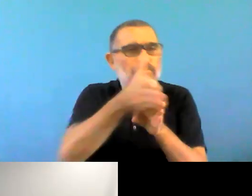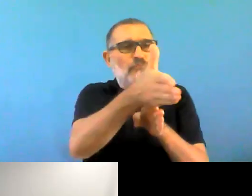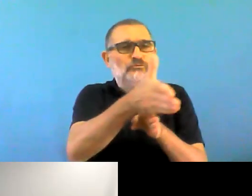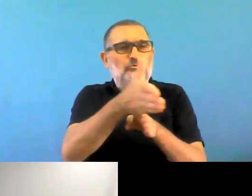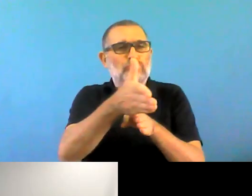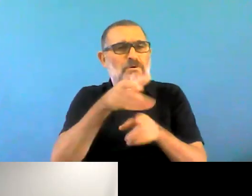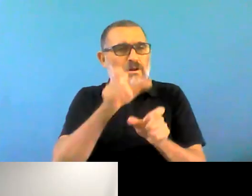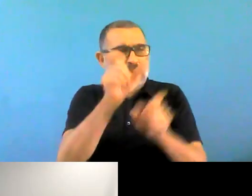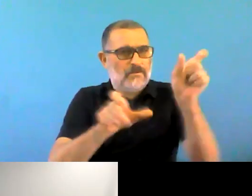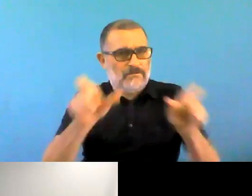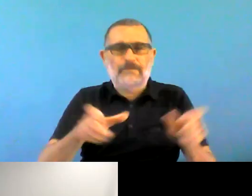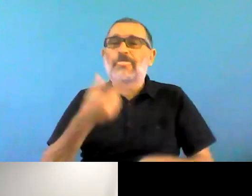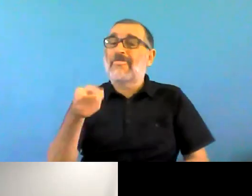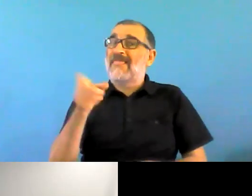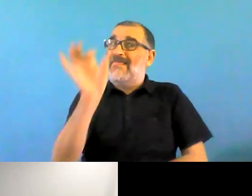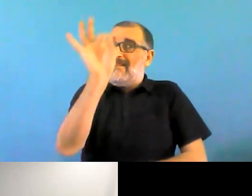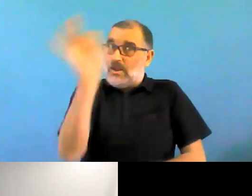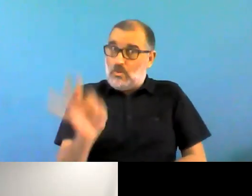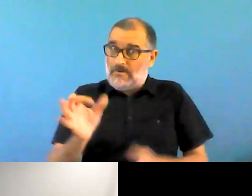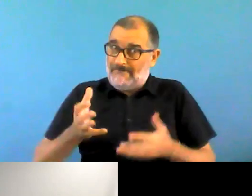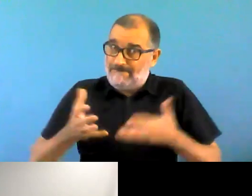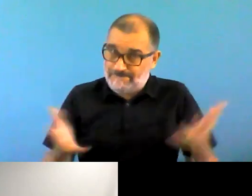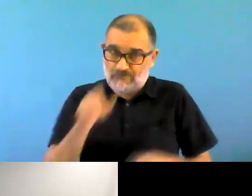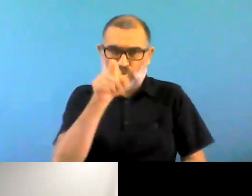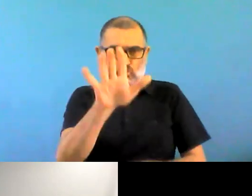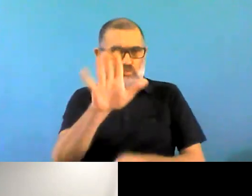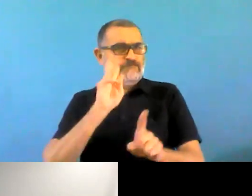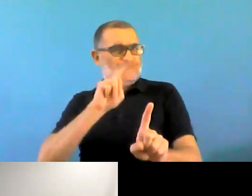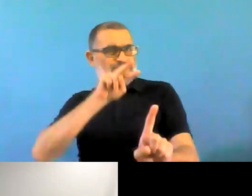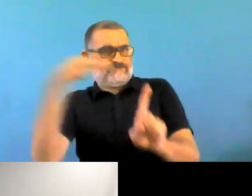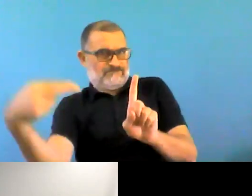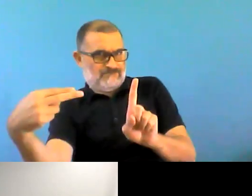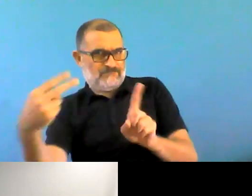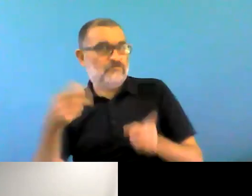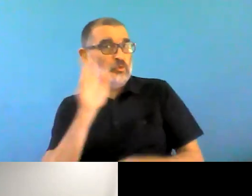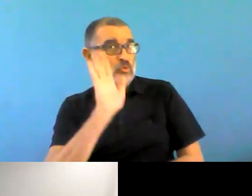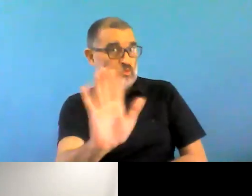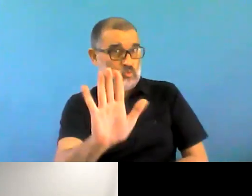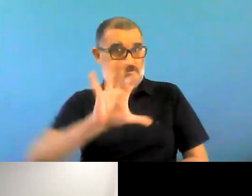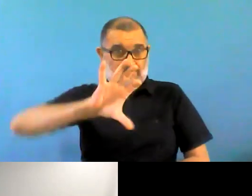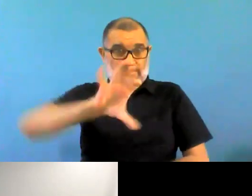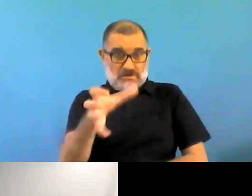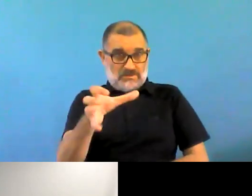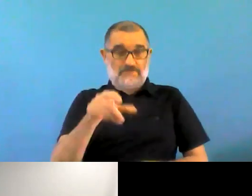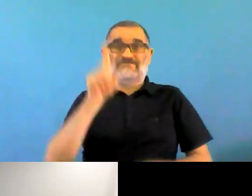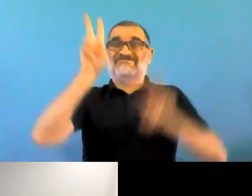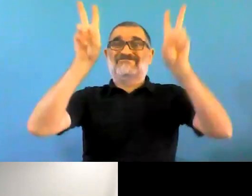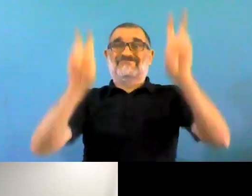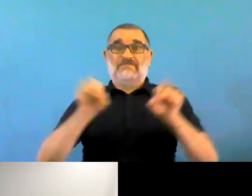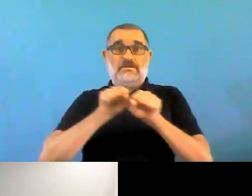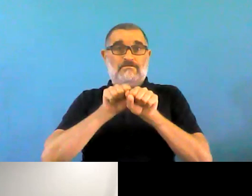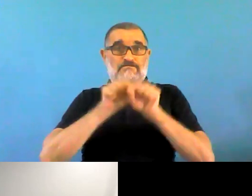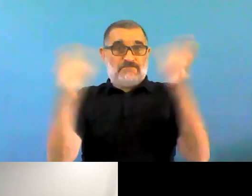the pandemic has affected health professionals? So they are basically asking your